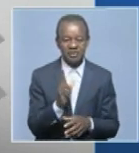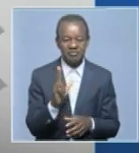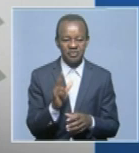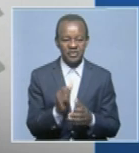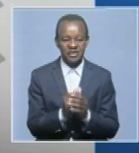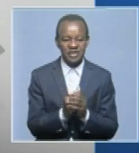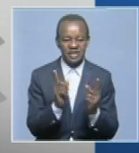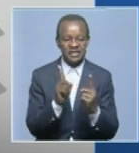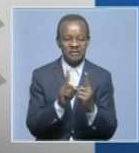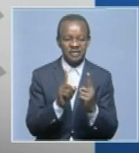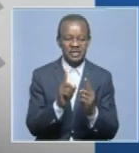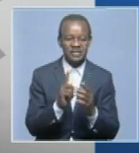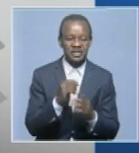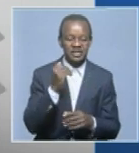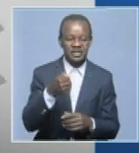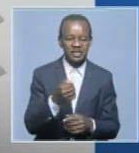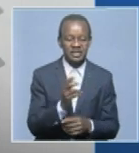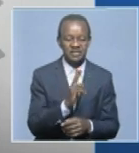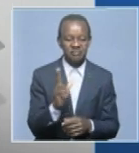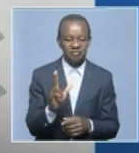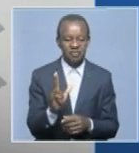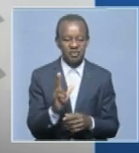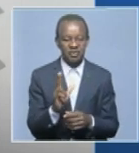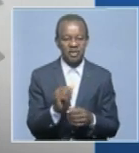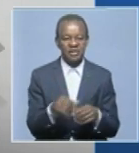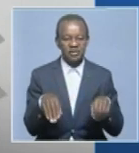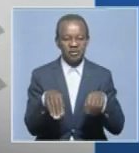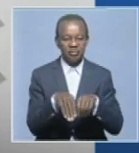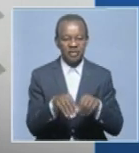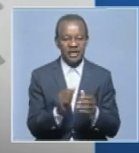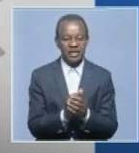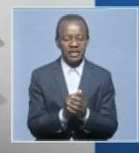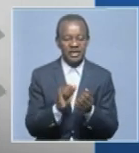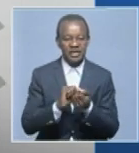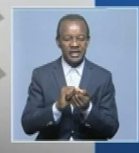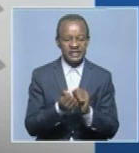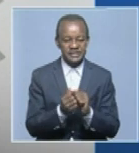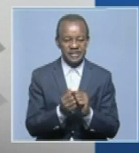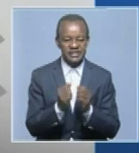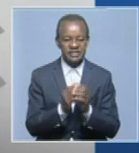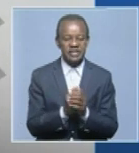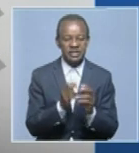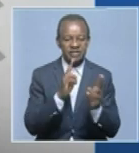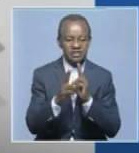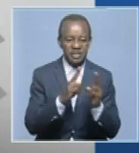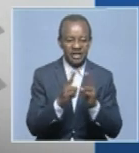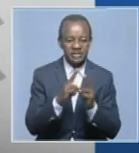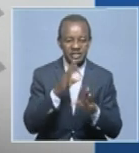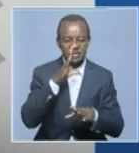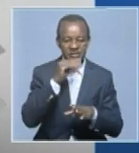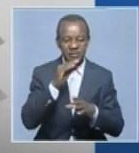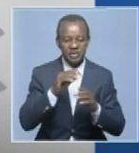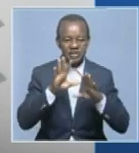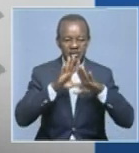much more peaceful and maybe, therefore, be a different person